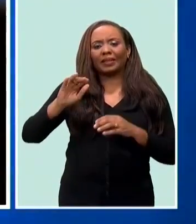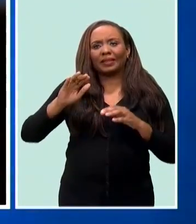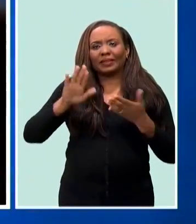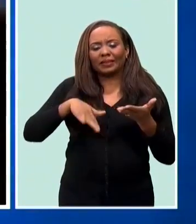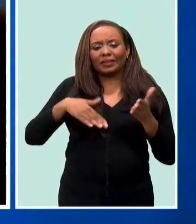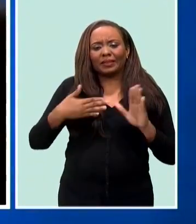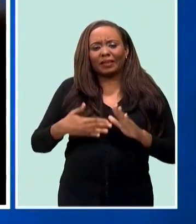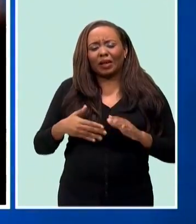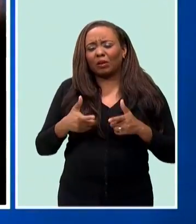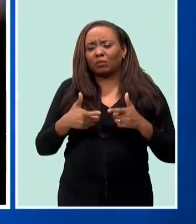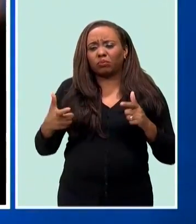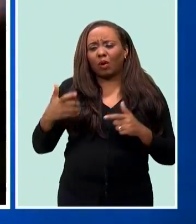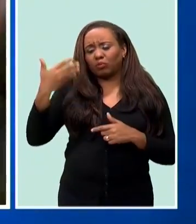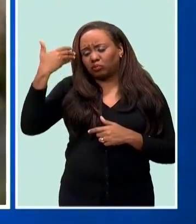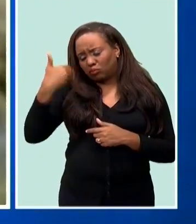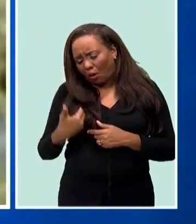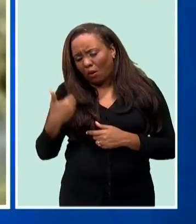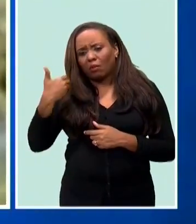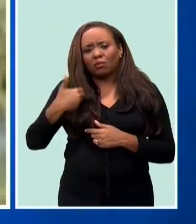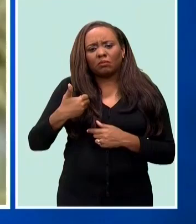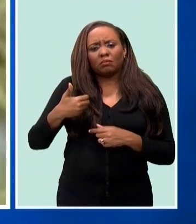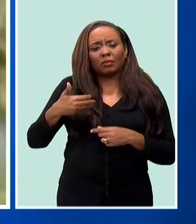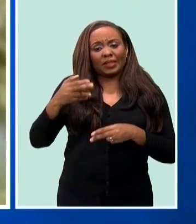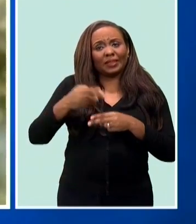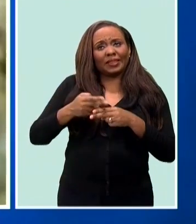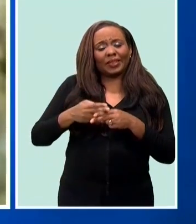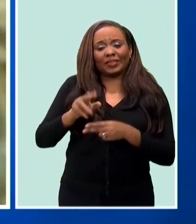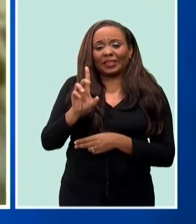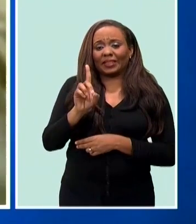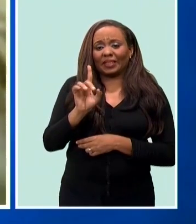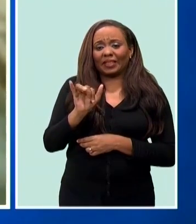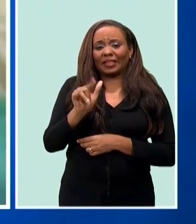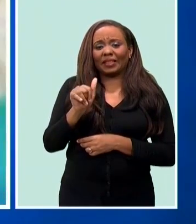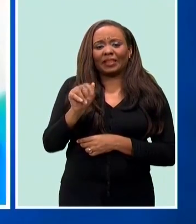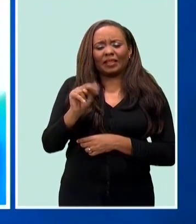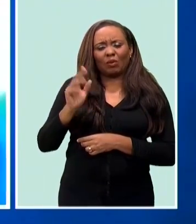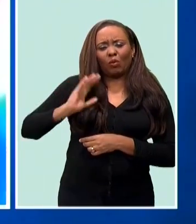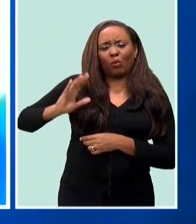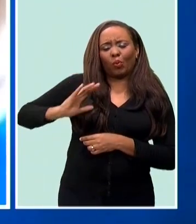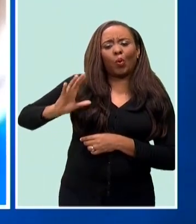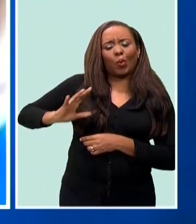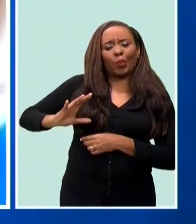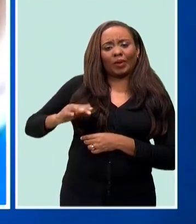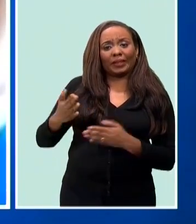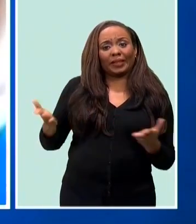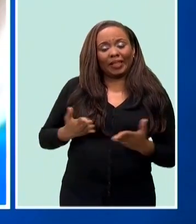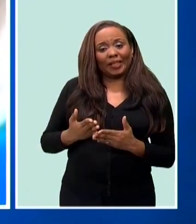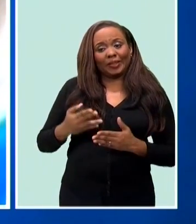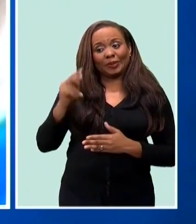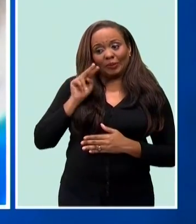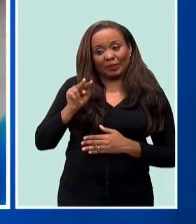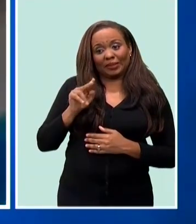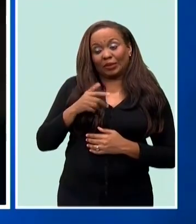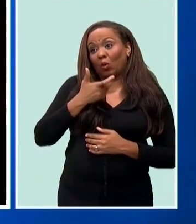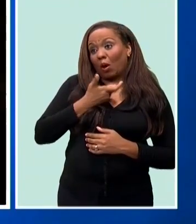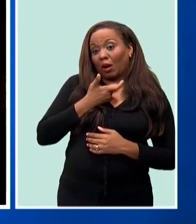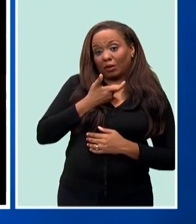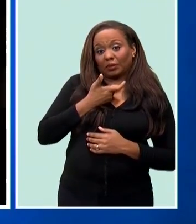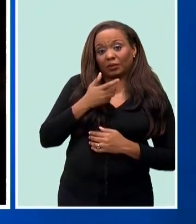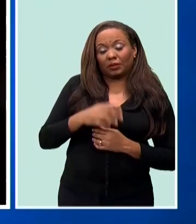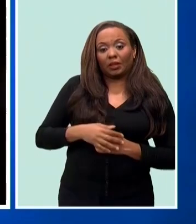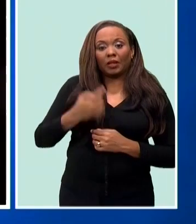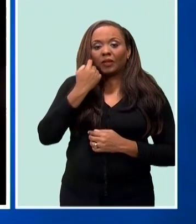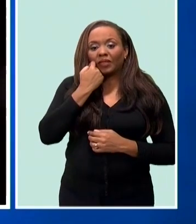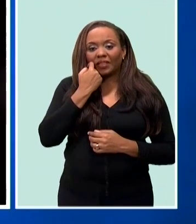-old actor played Dylan on the series, which had a long run on Channel 8 back in the day. Well, recently, Perry returned to the small